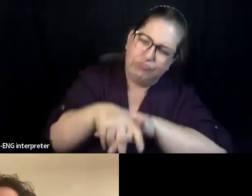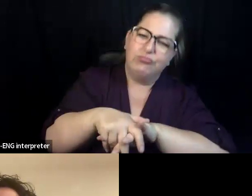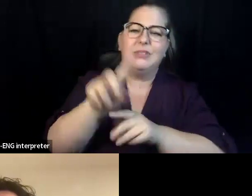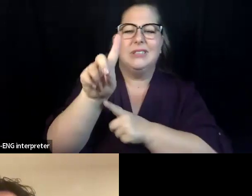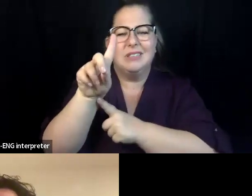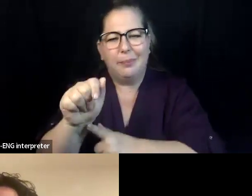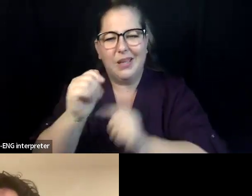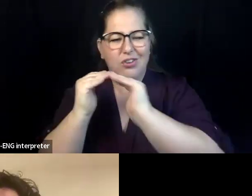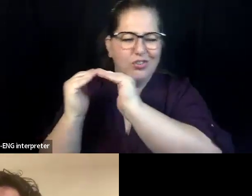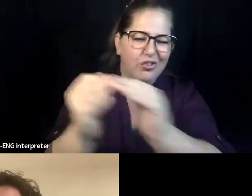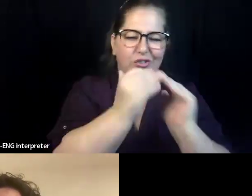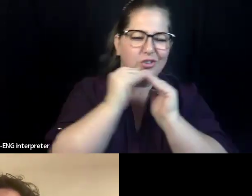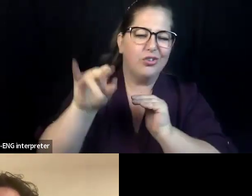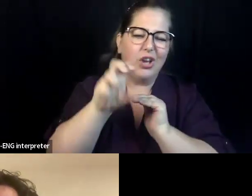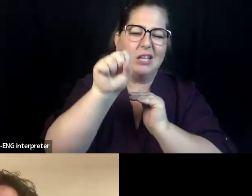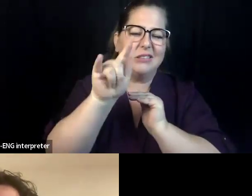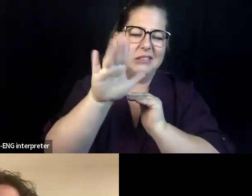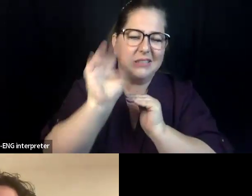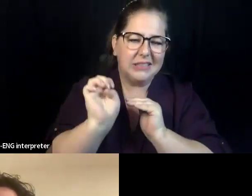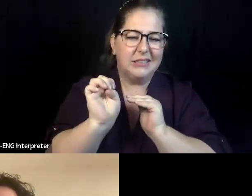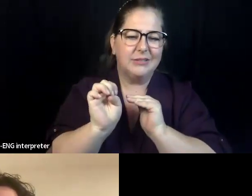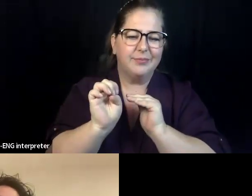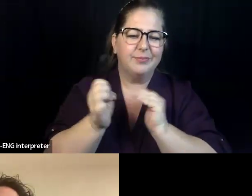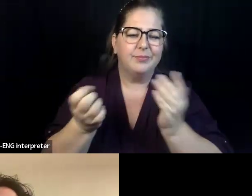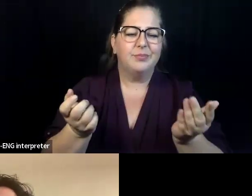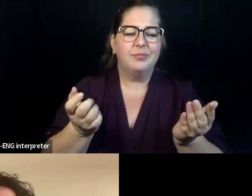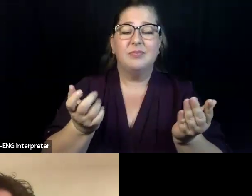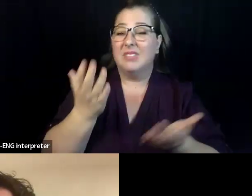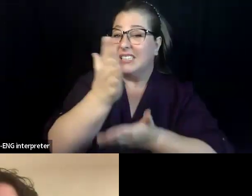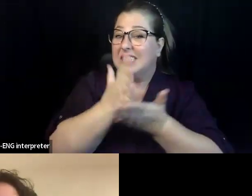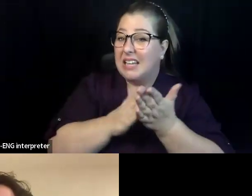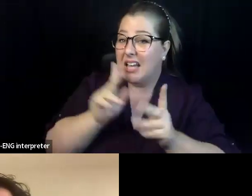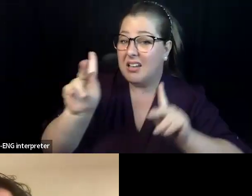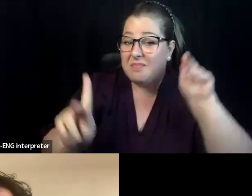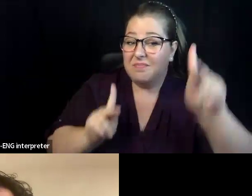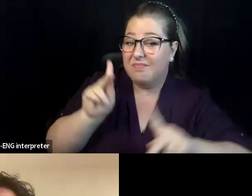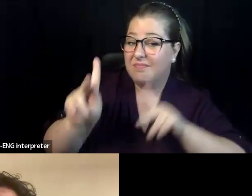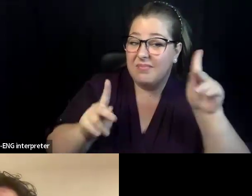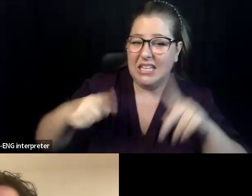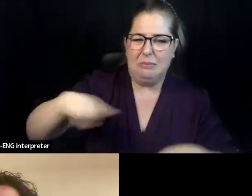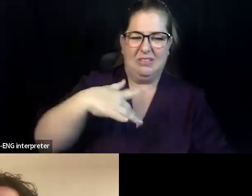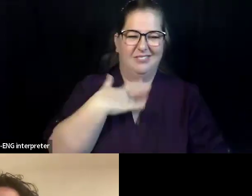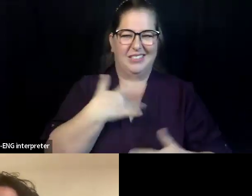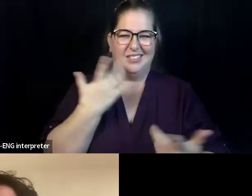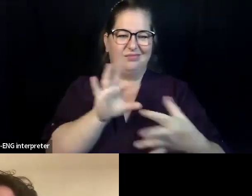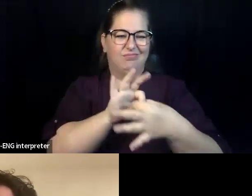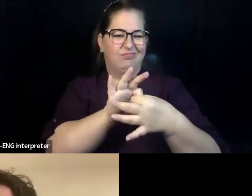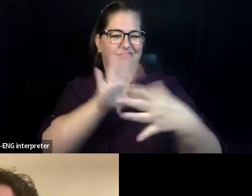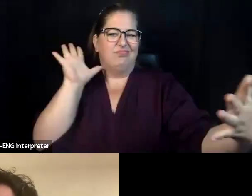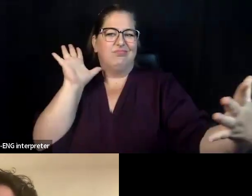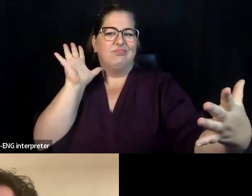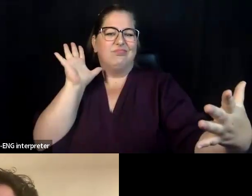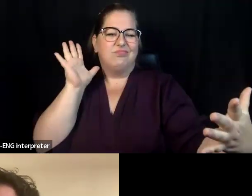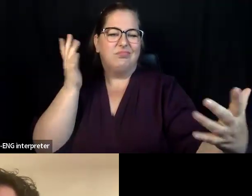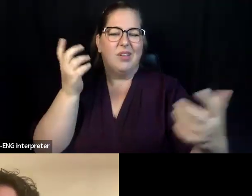yet have a sense of belonging or have felt comfortable with disability, that we also be a